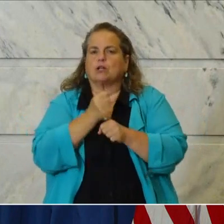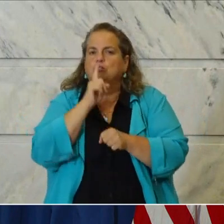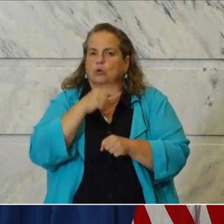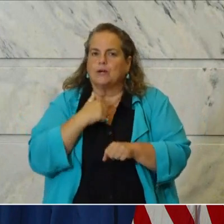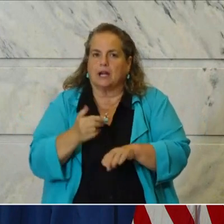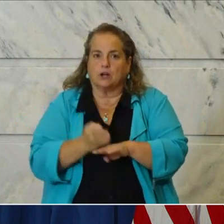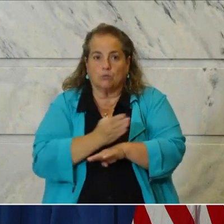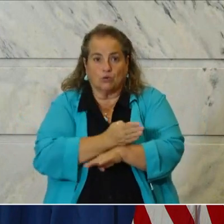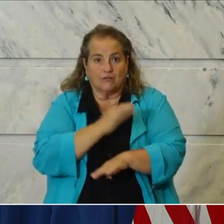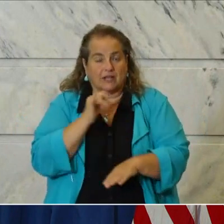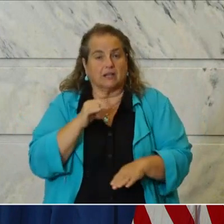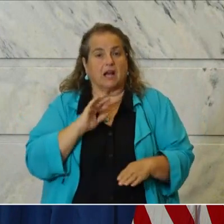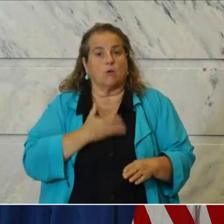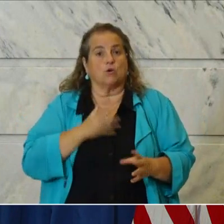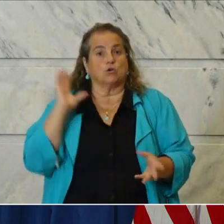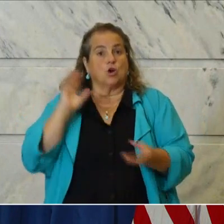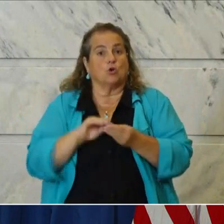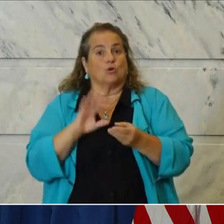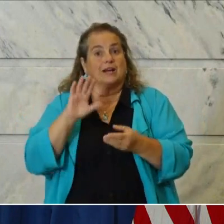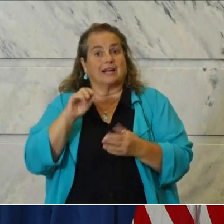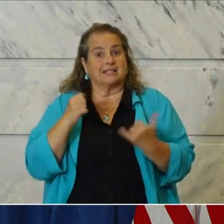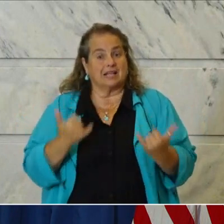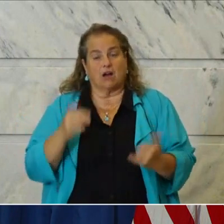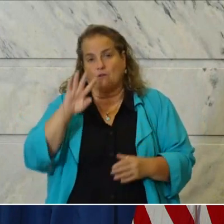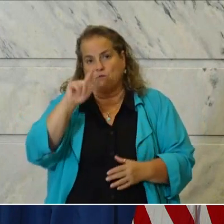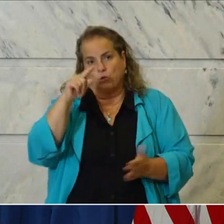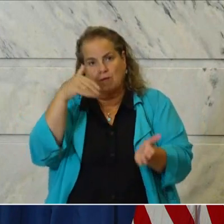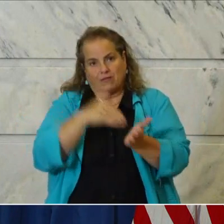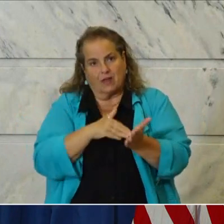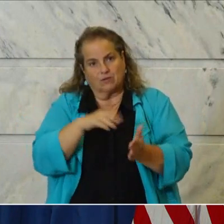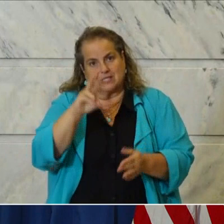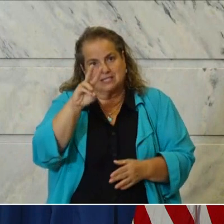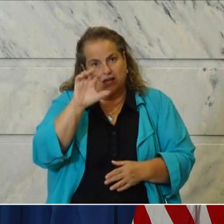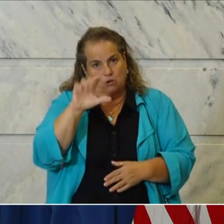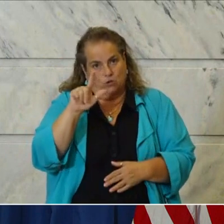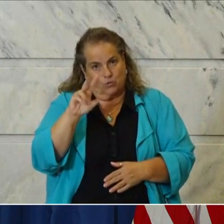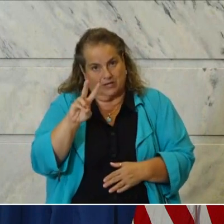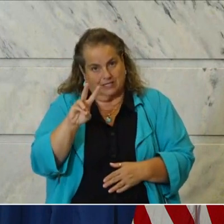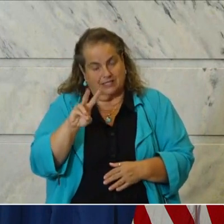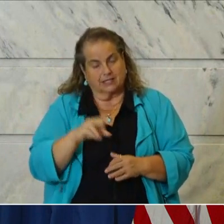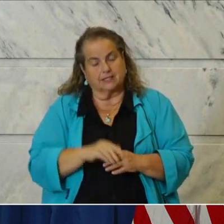Our total cases are now 41,626.